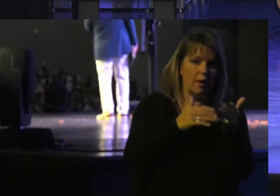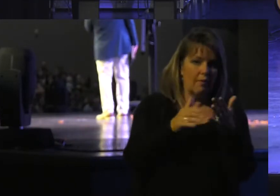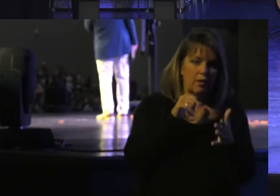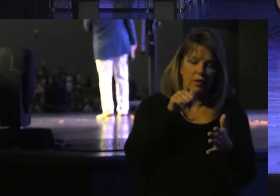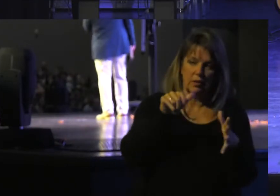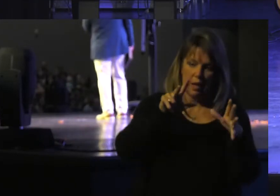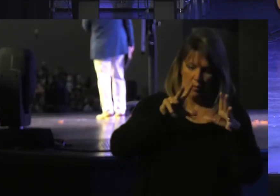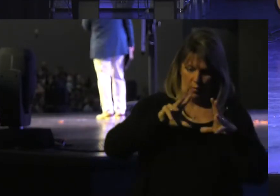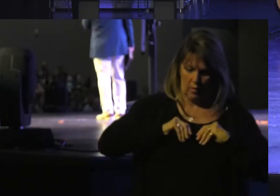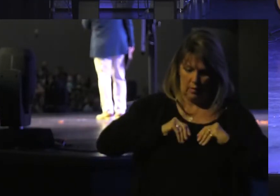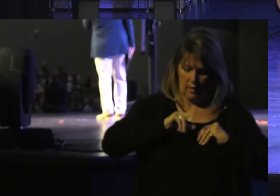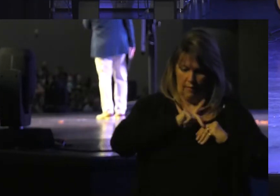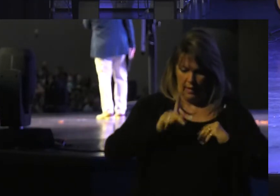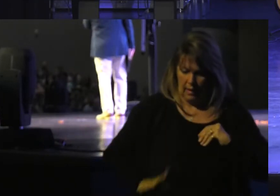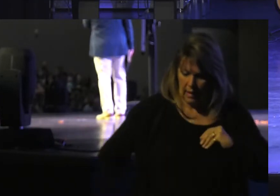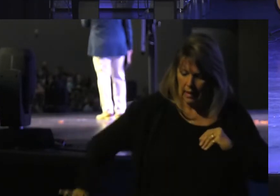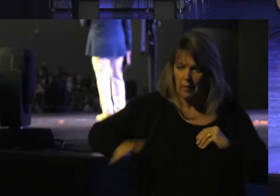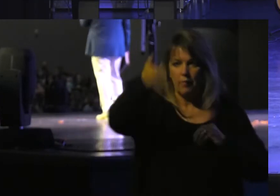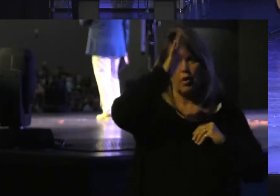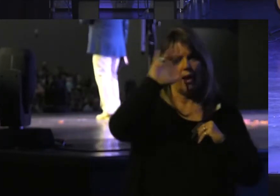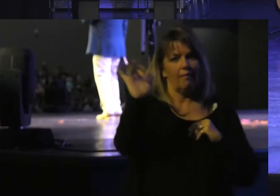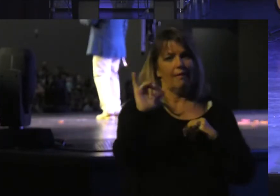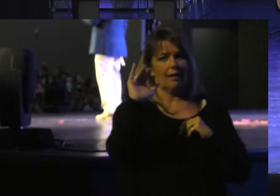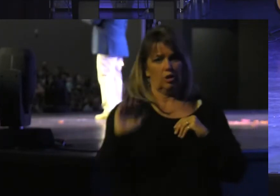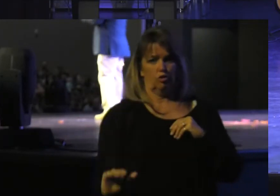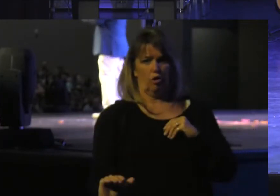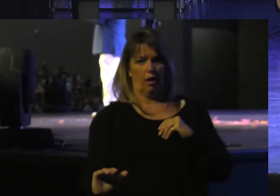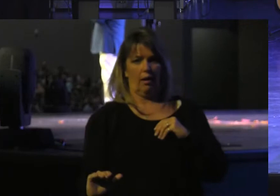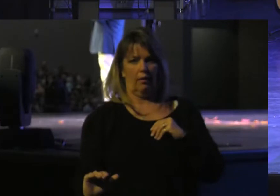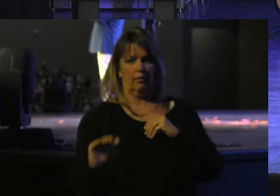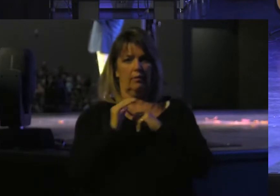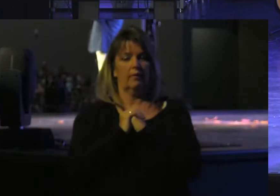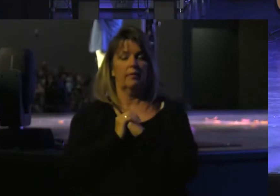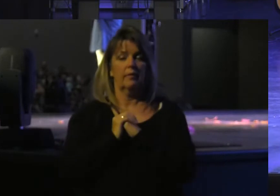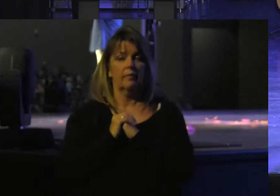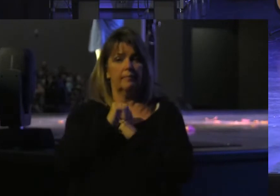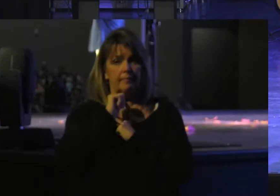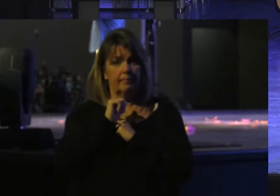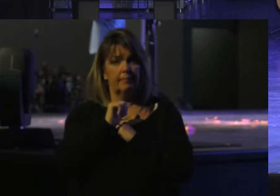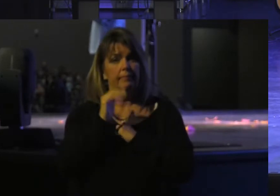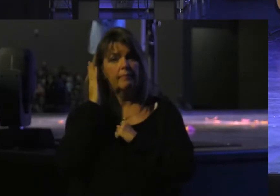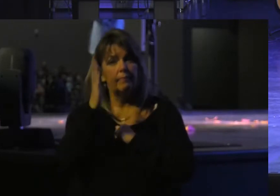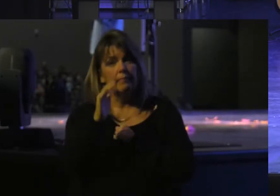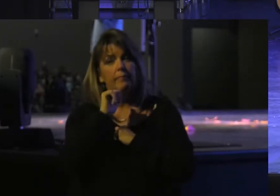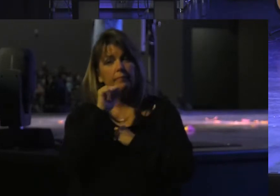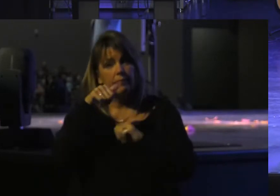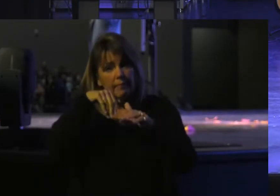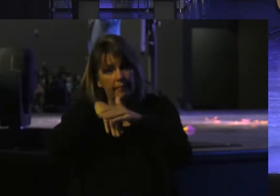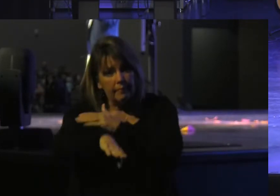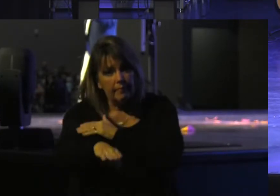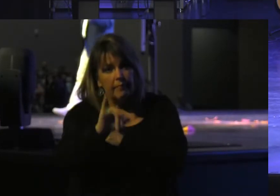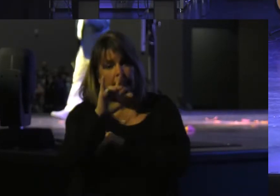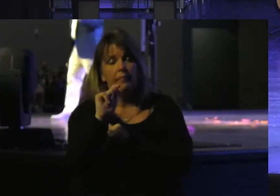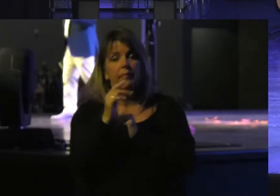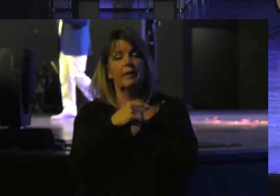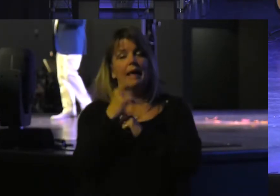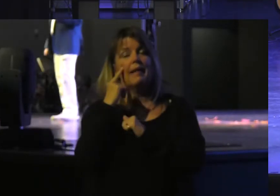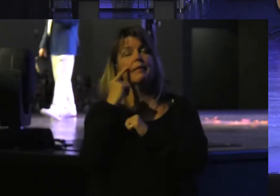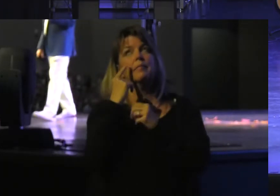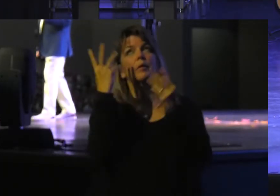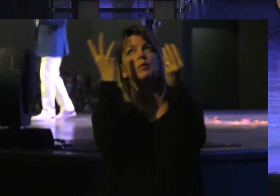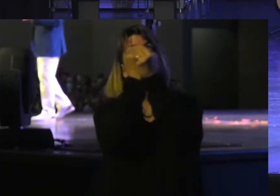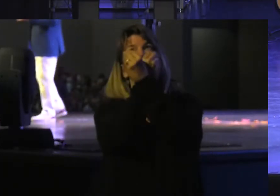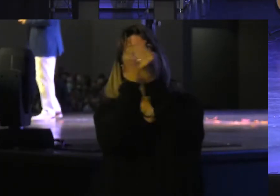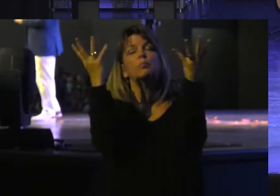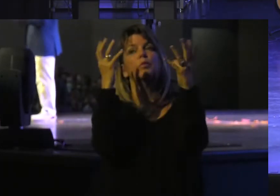Receive the kingdom Of God Like a child Shall not Enter it I think the most Beautiful picture Of faith Is